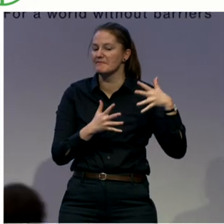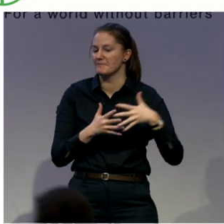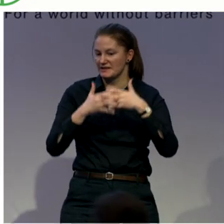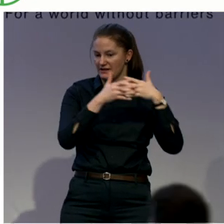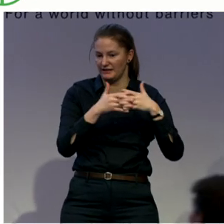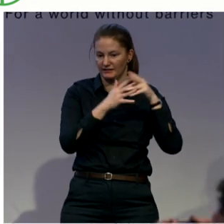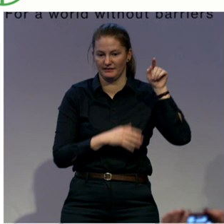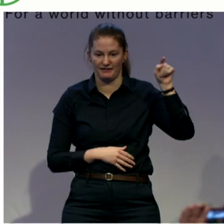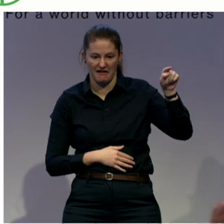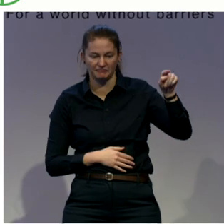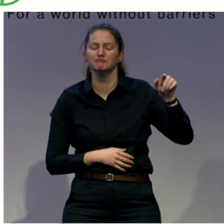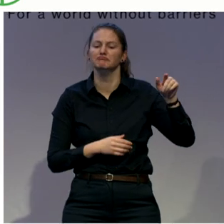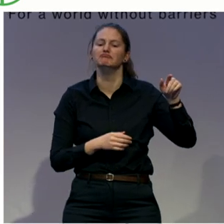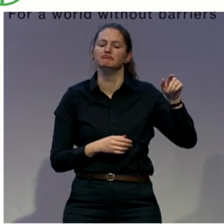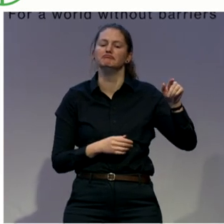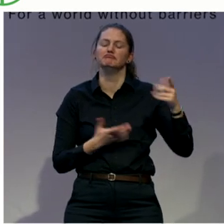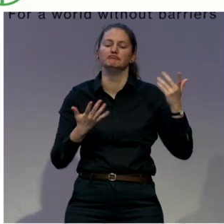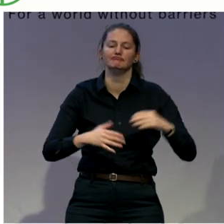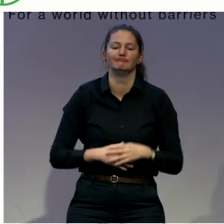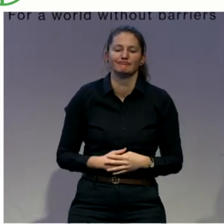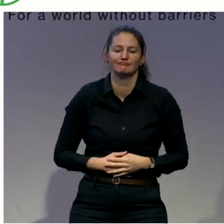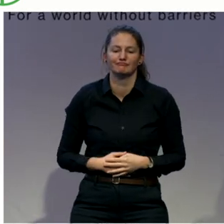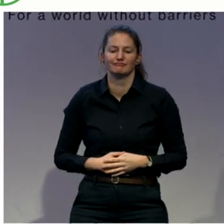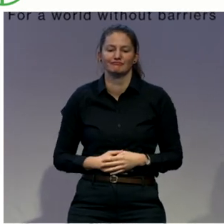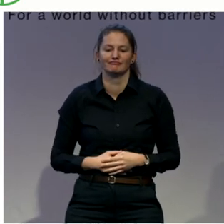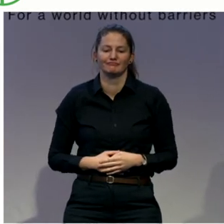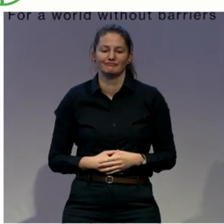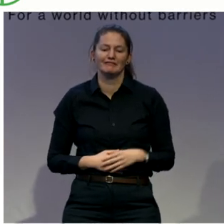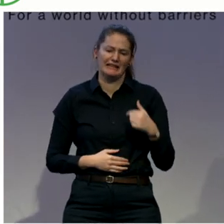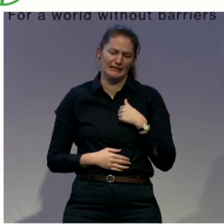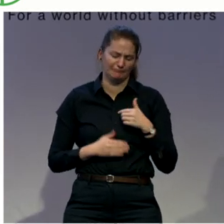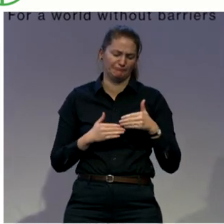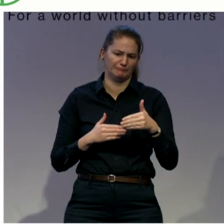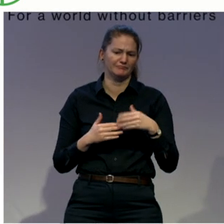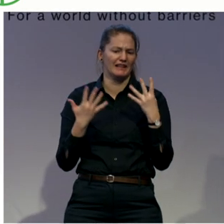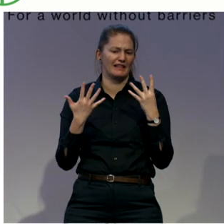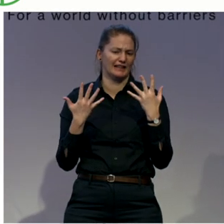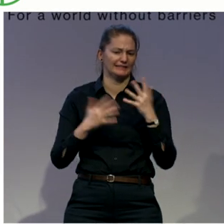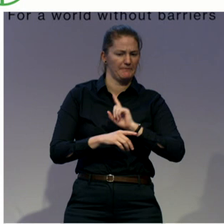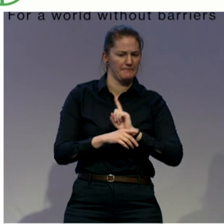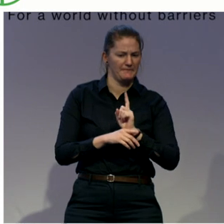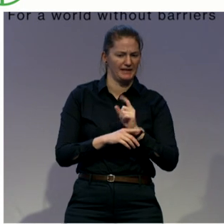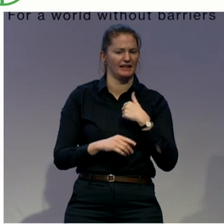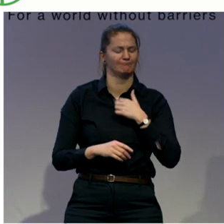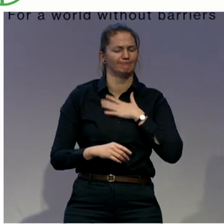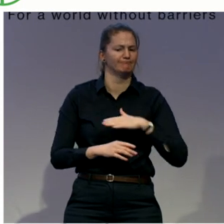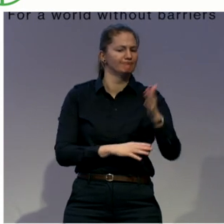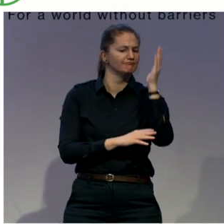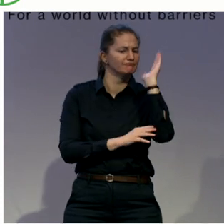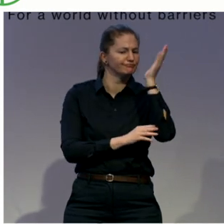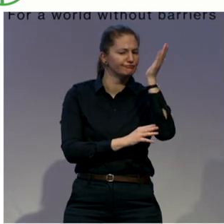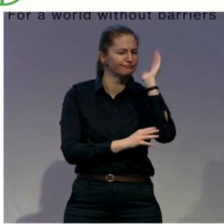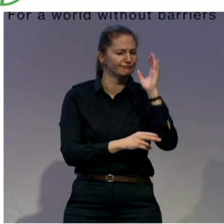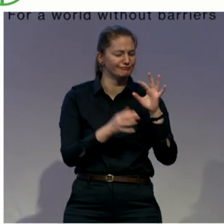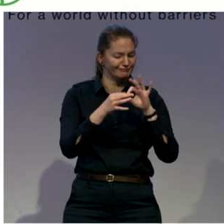you to use this space however you would like to. This is your space to learn, to hear, to engage with us.